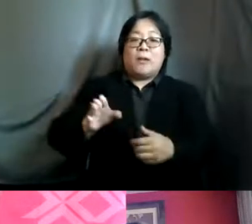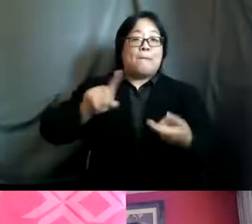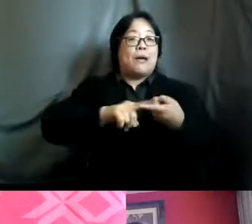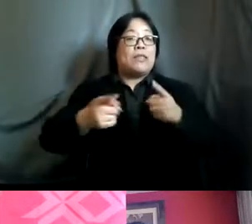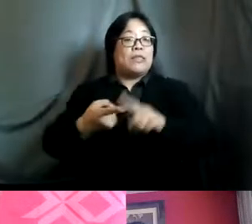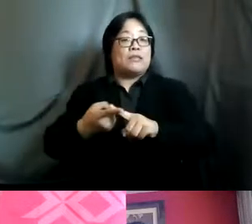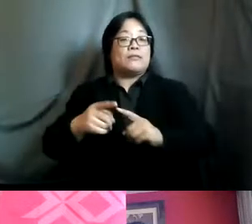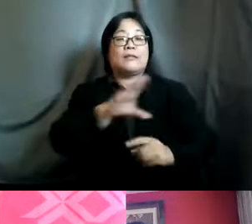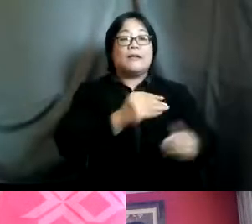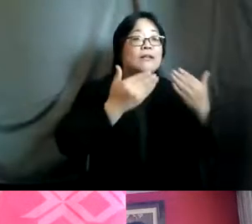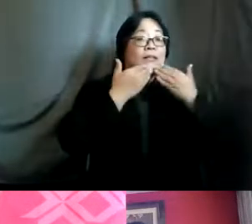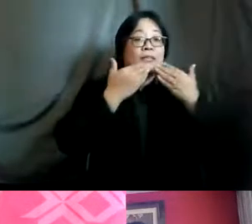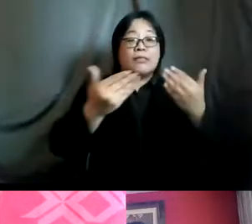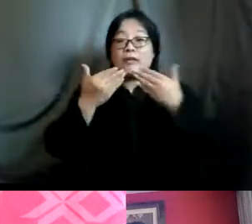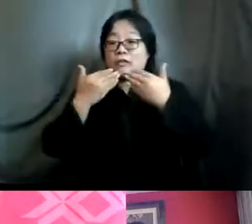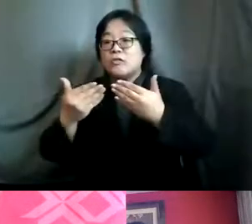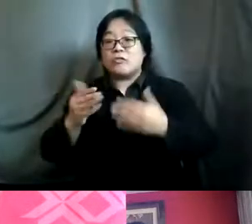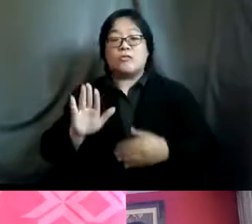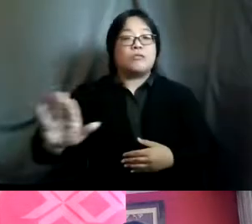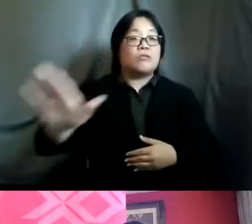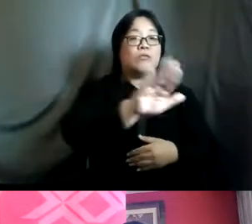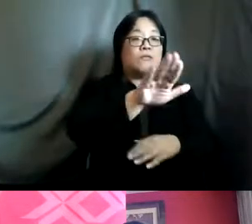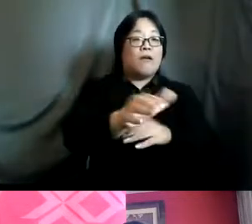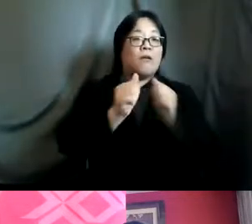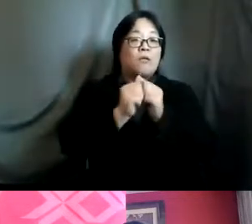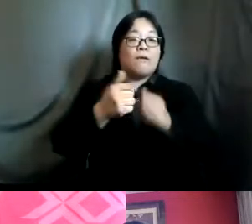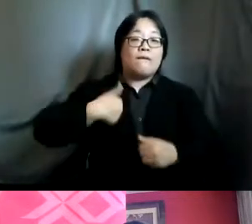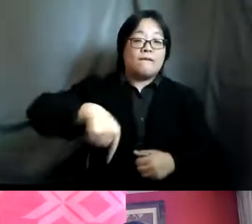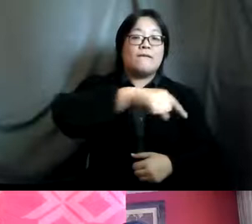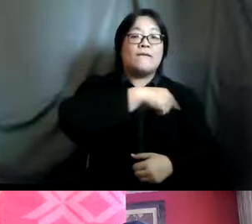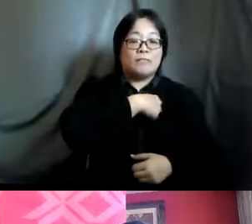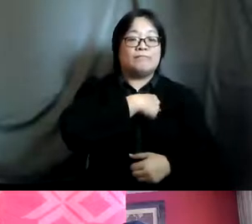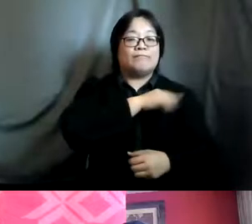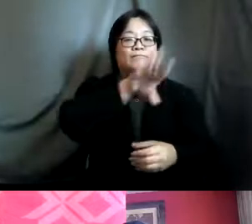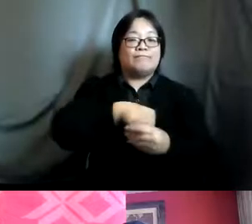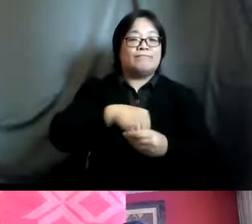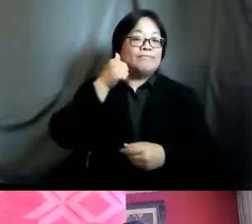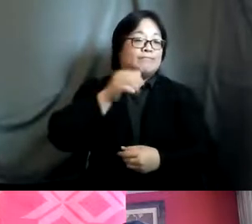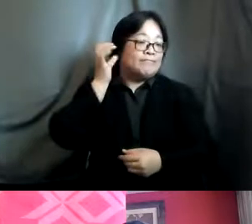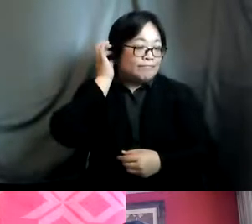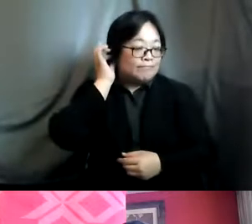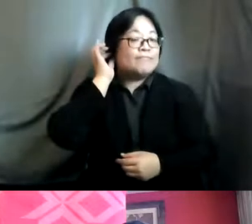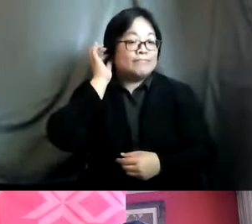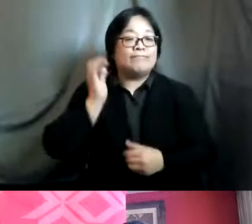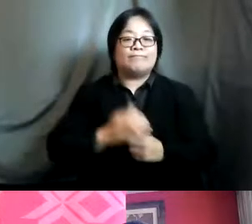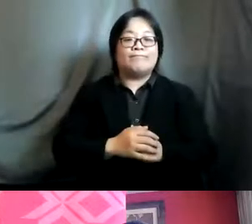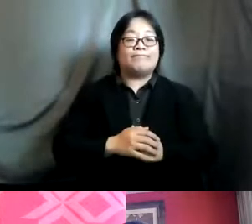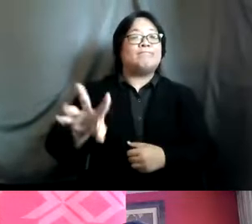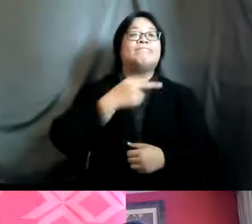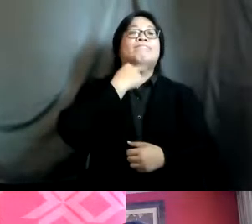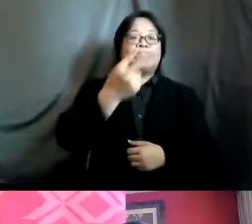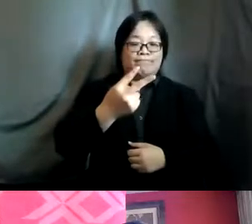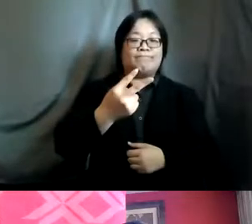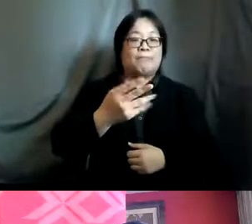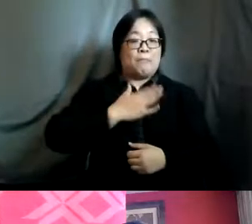thank you for taking this journey with us so all people including women and girls can say loud and clear my body